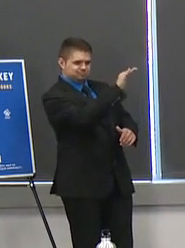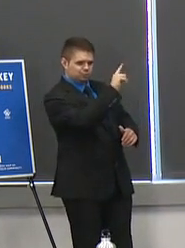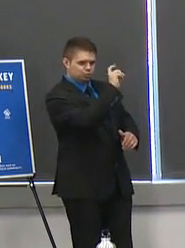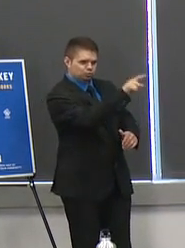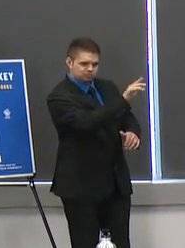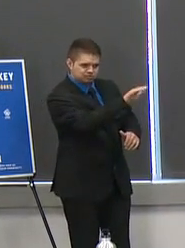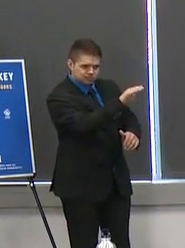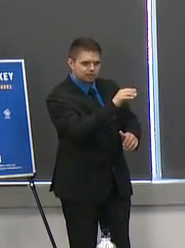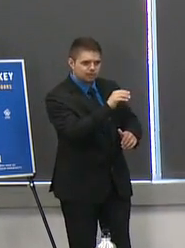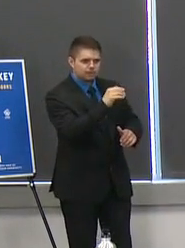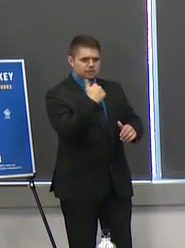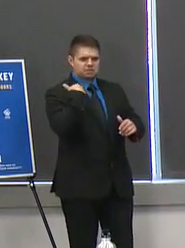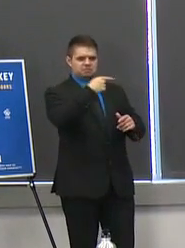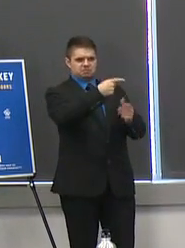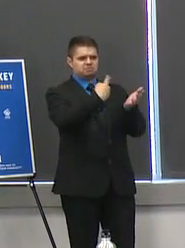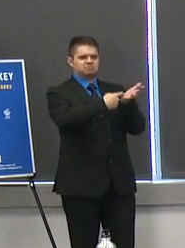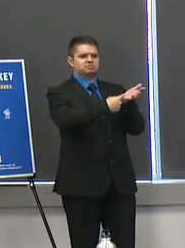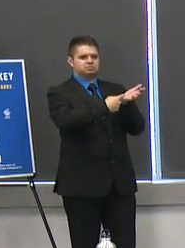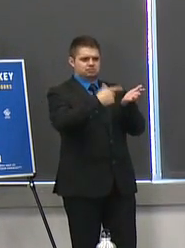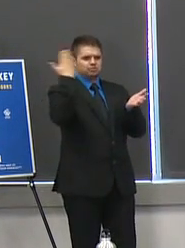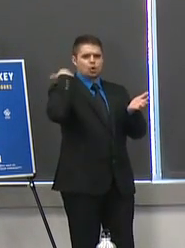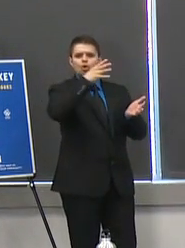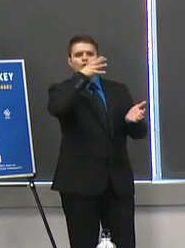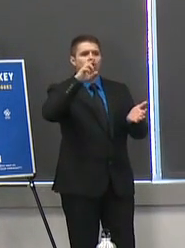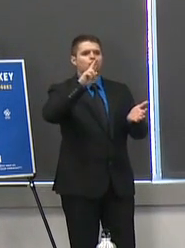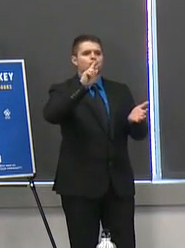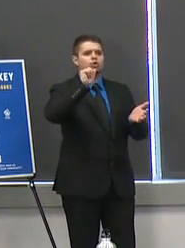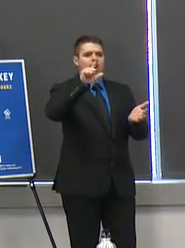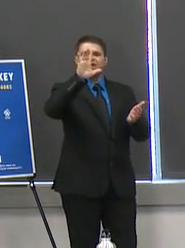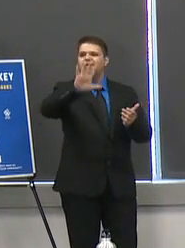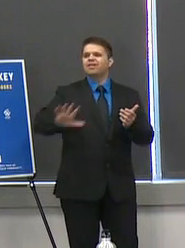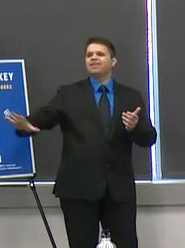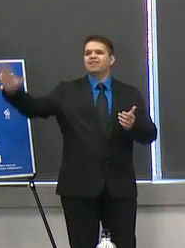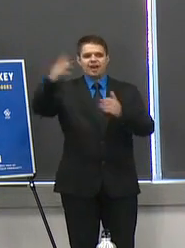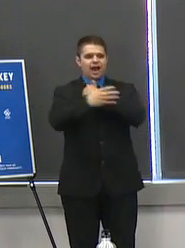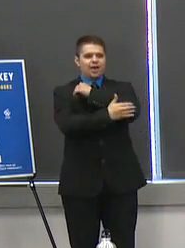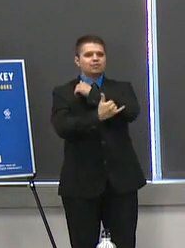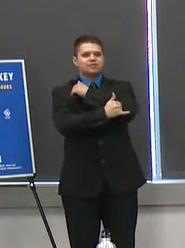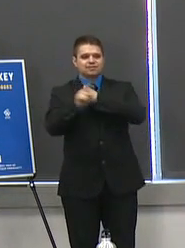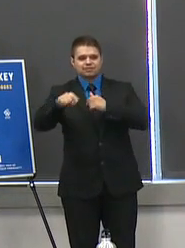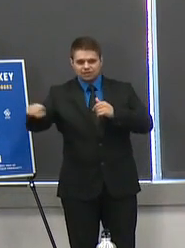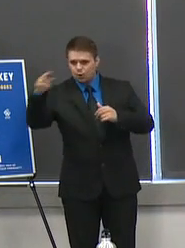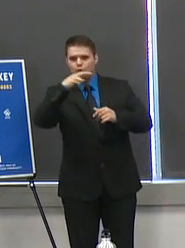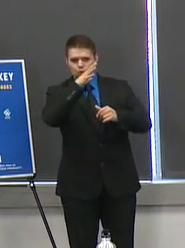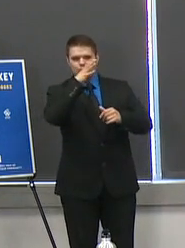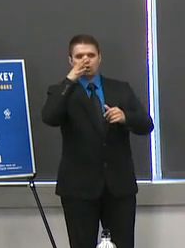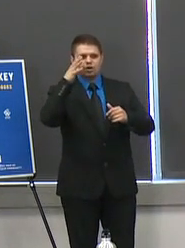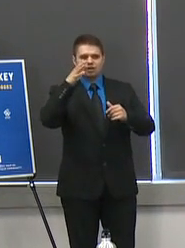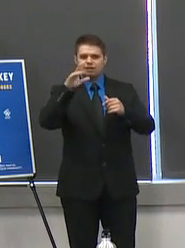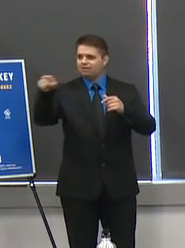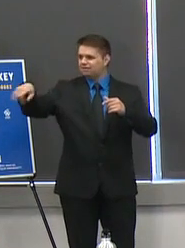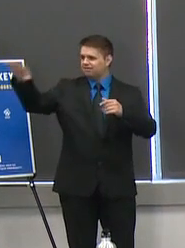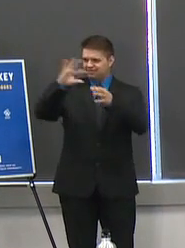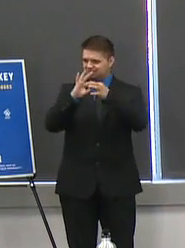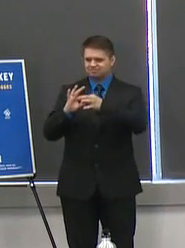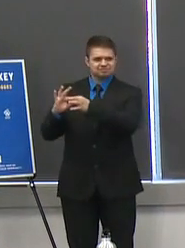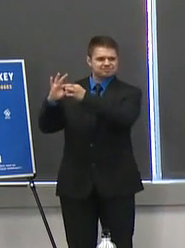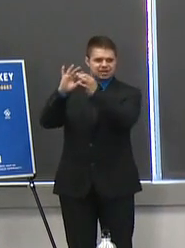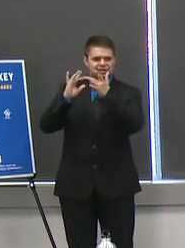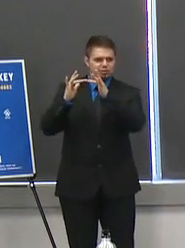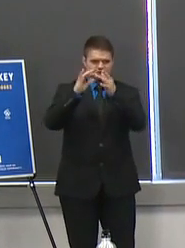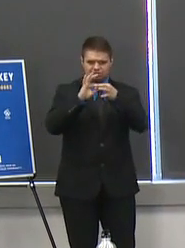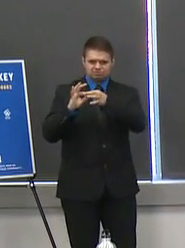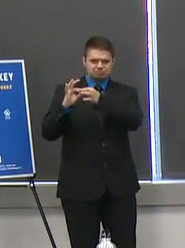to rural hospitals and this world network how soon will that happen